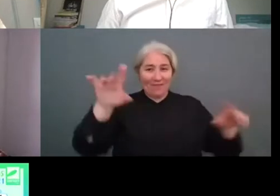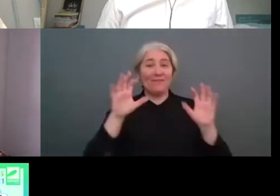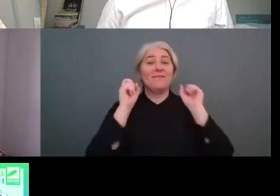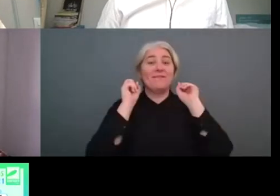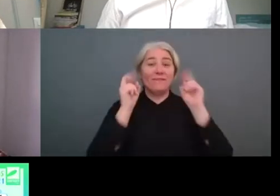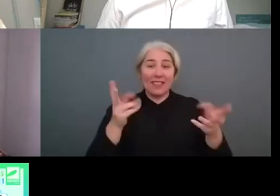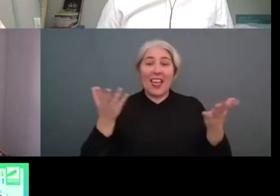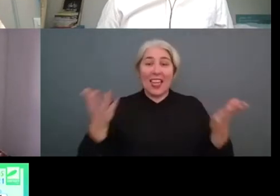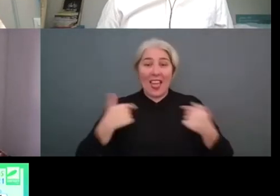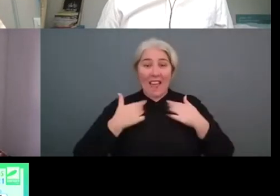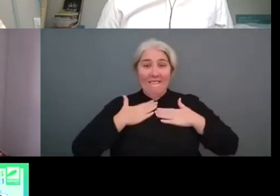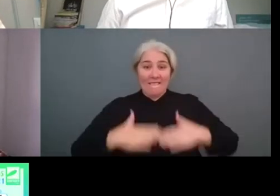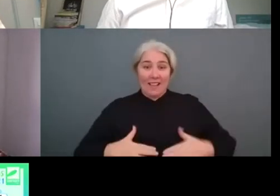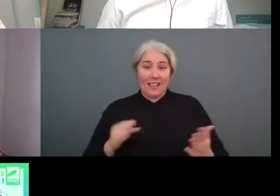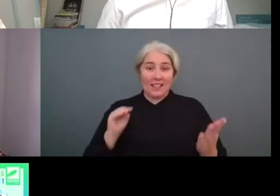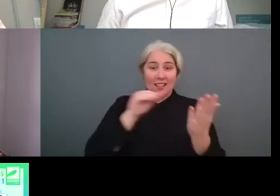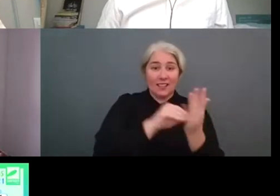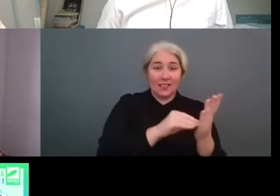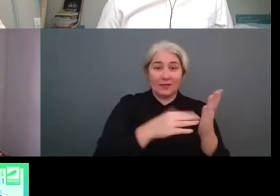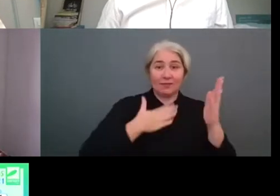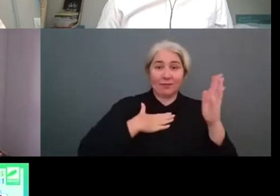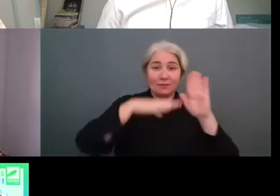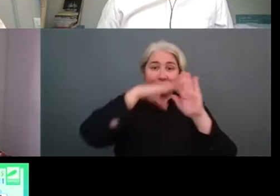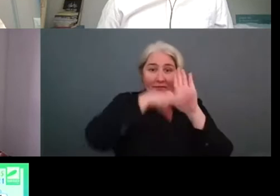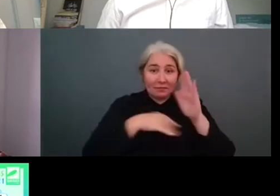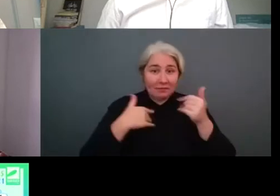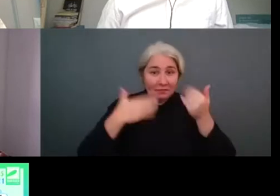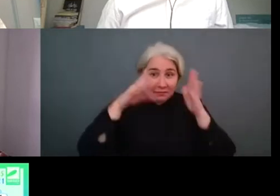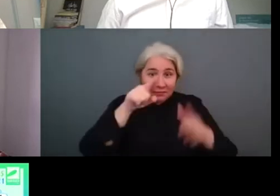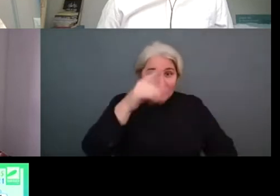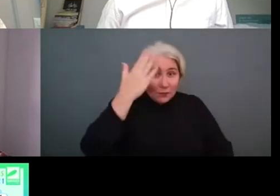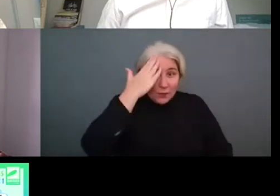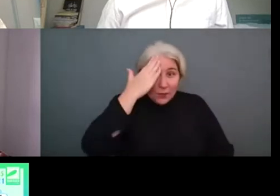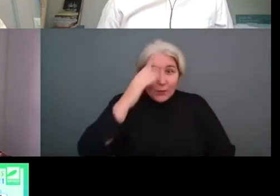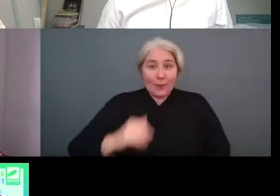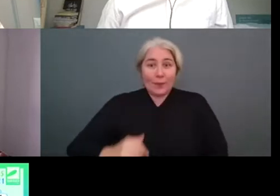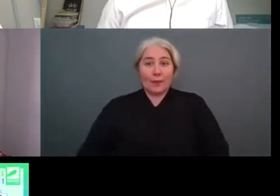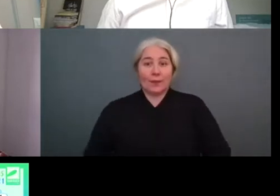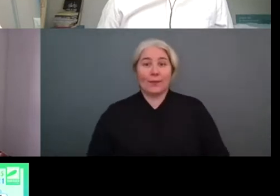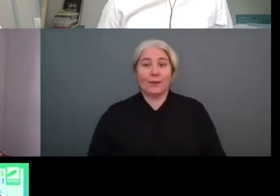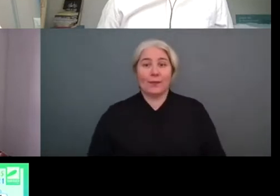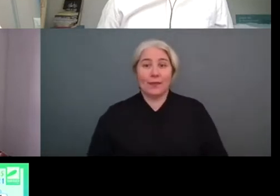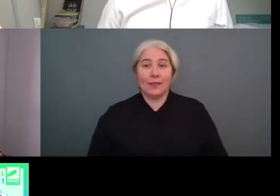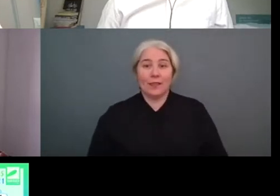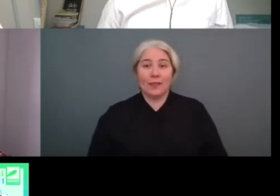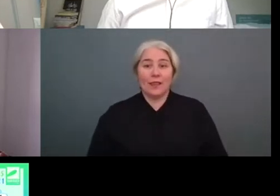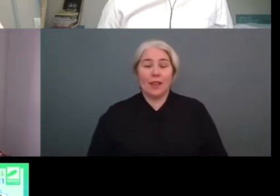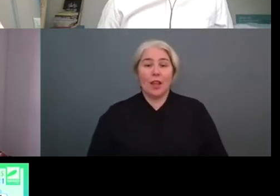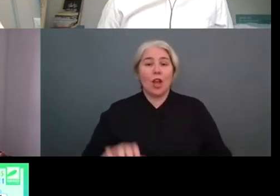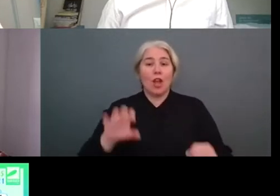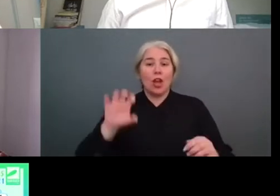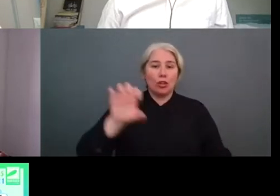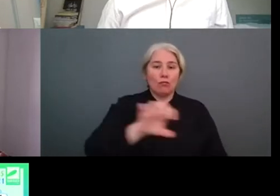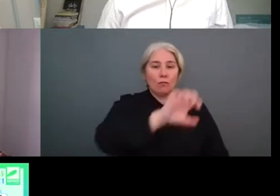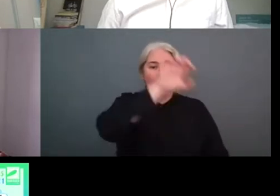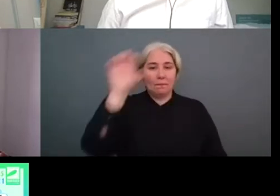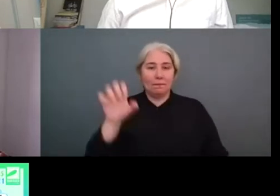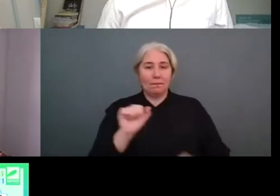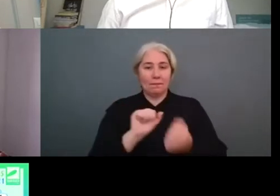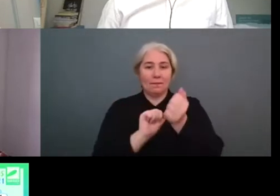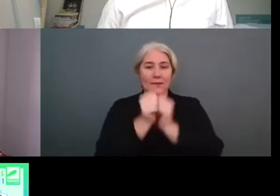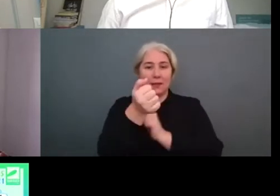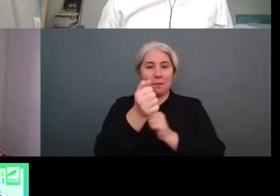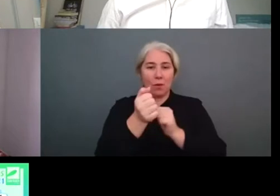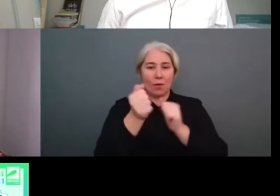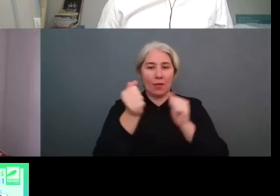case you haven't heard yet that um the sport for the european sport forum is is on the agenda 8th and 9th of